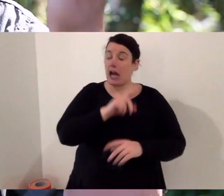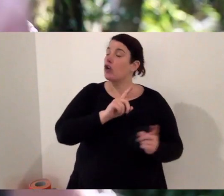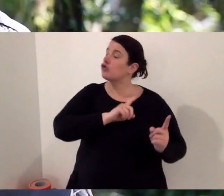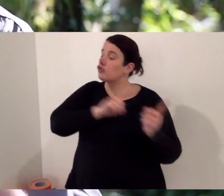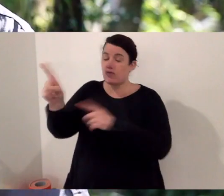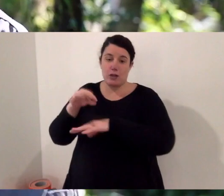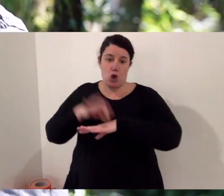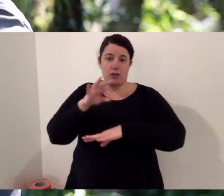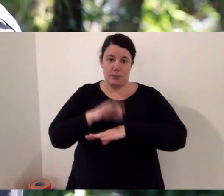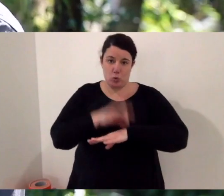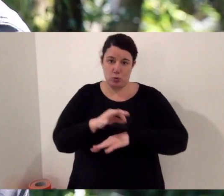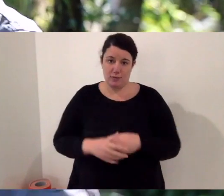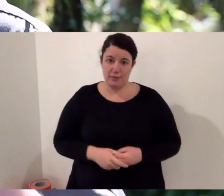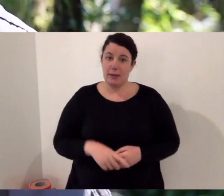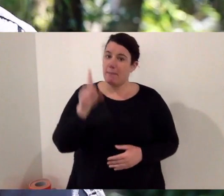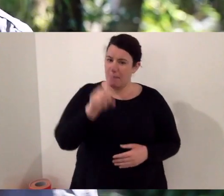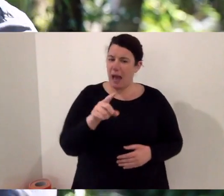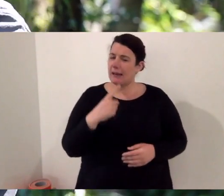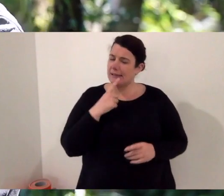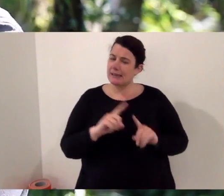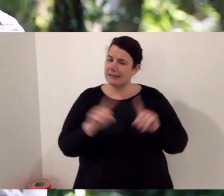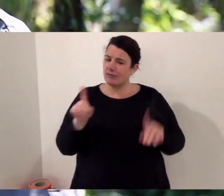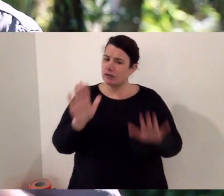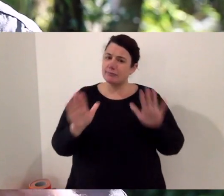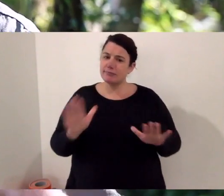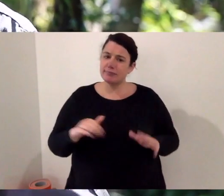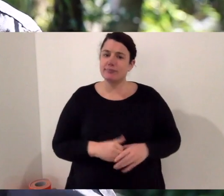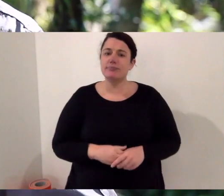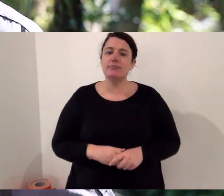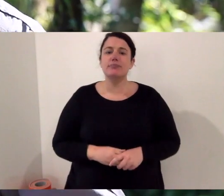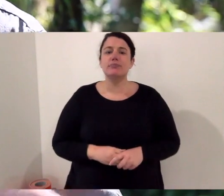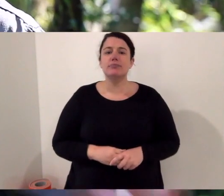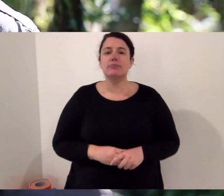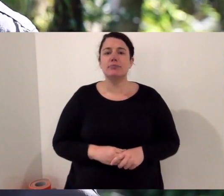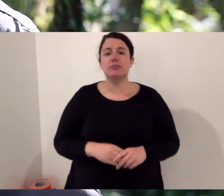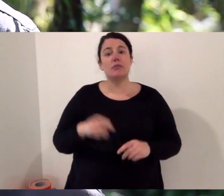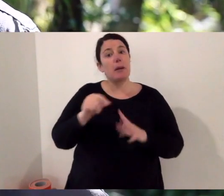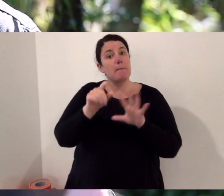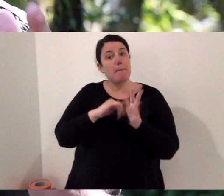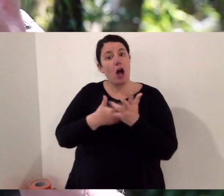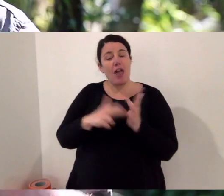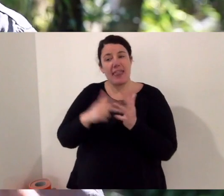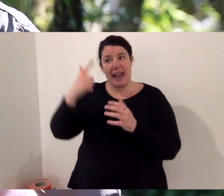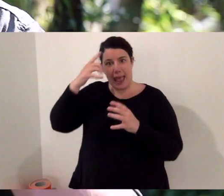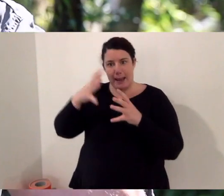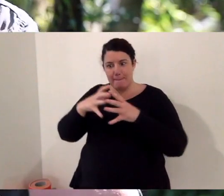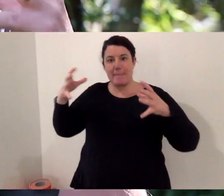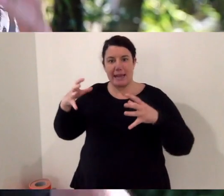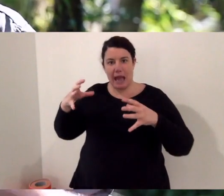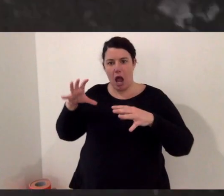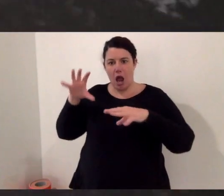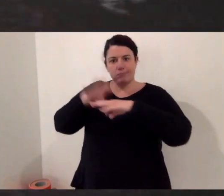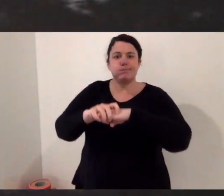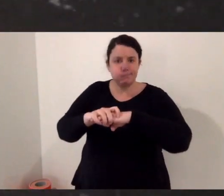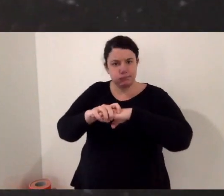that's bitten. If you're bitten by a snake, go to hospital, do your first aid treatment. But you can tell pythons apart. They typically have a much